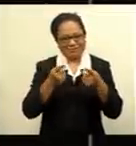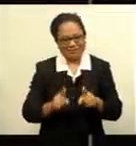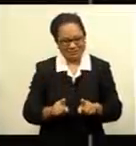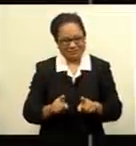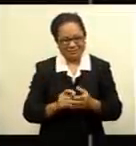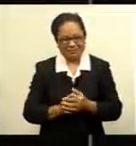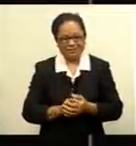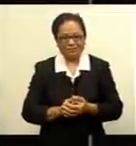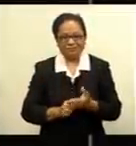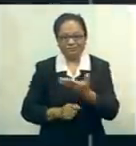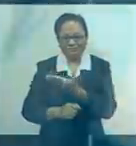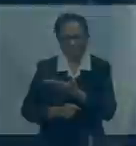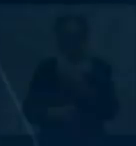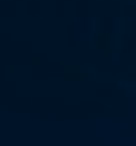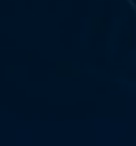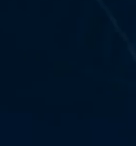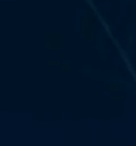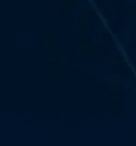Koroyi Tandulala reports.